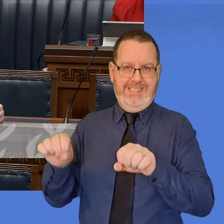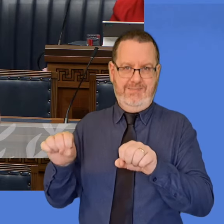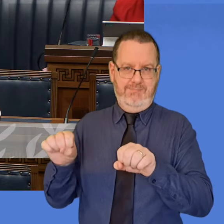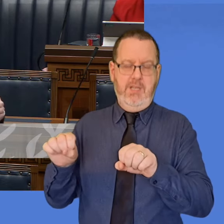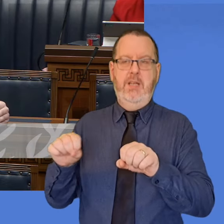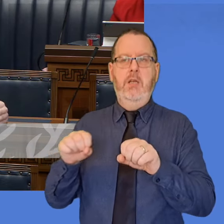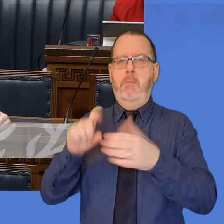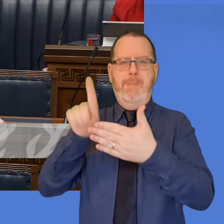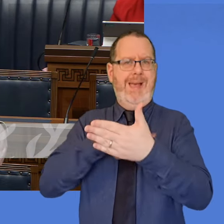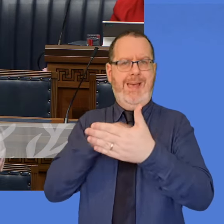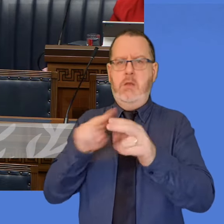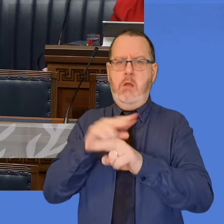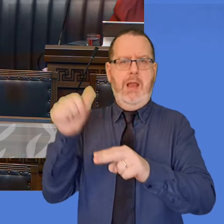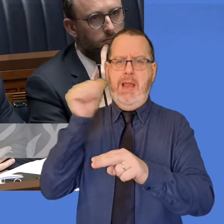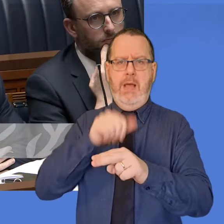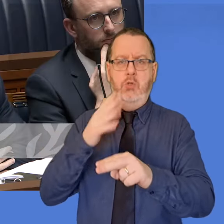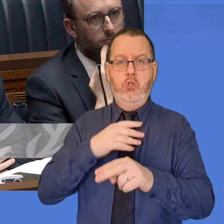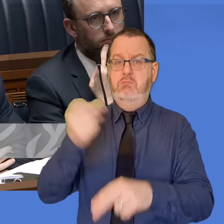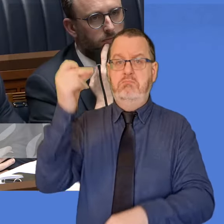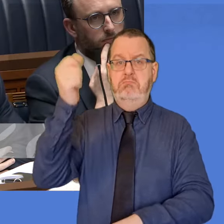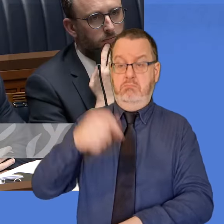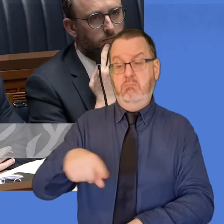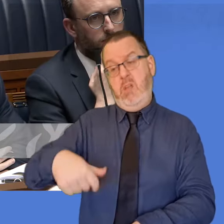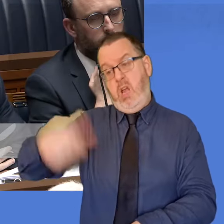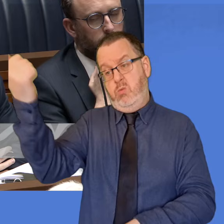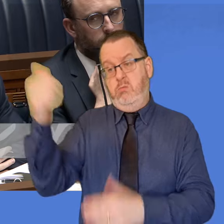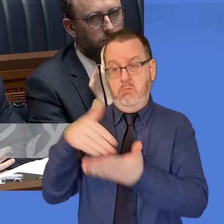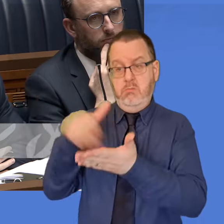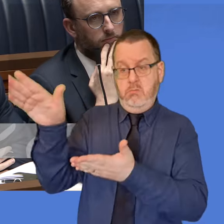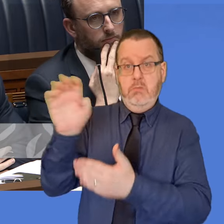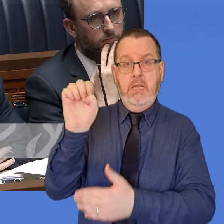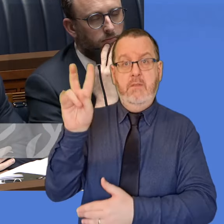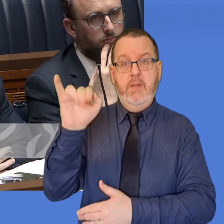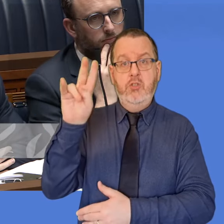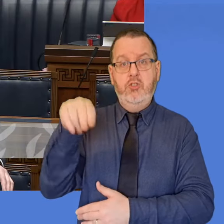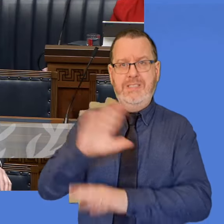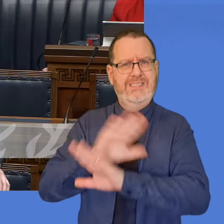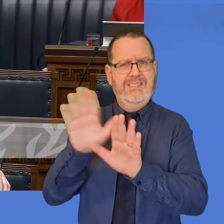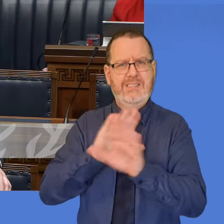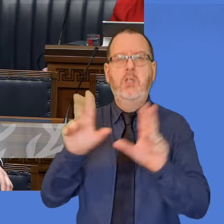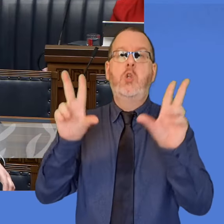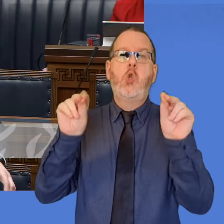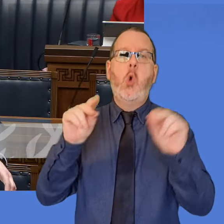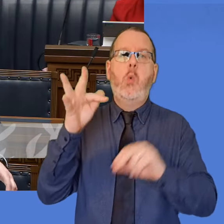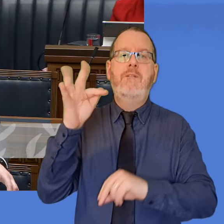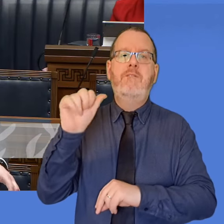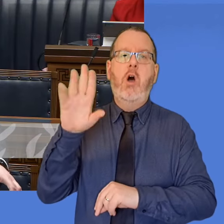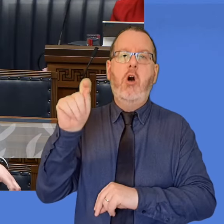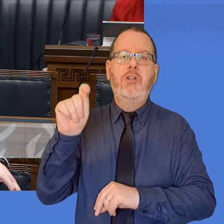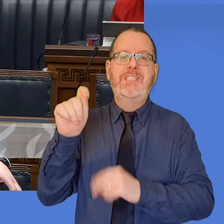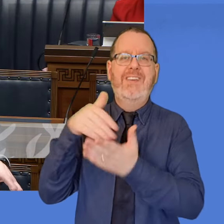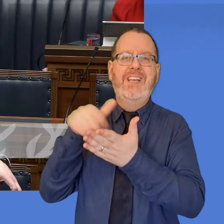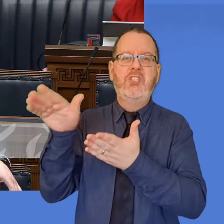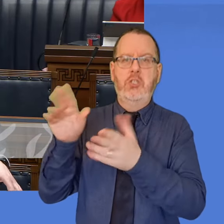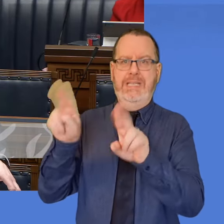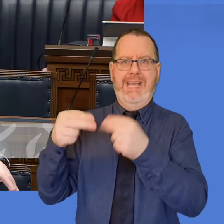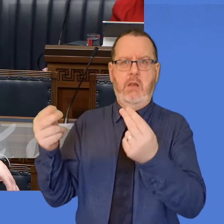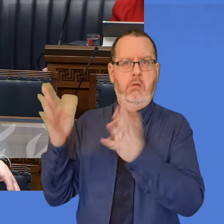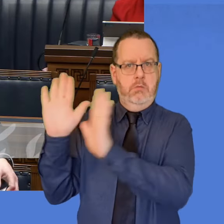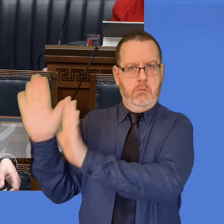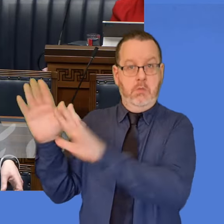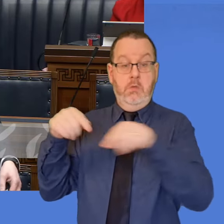are quite a few and indeed a growing number of exemptions to that, so I believe that the Department and this House will need to be very careful